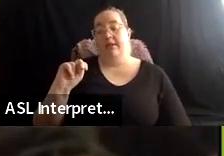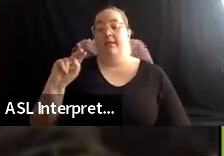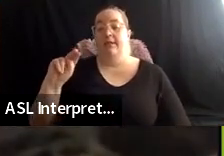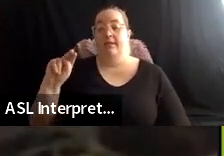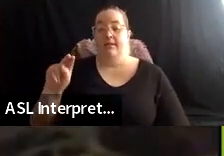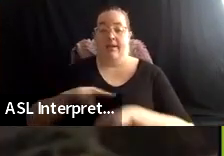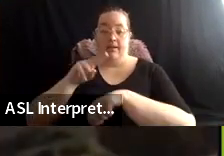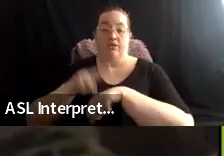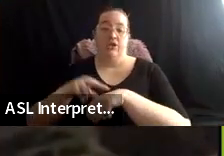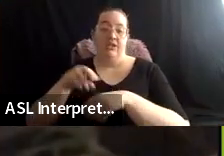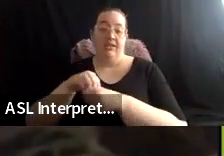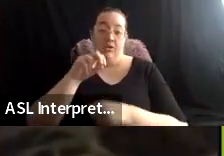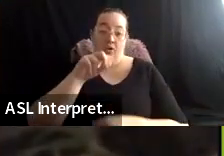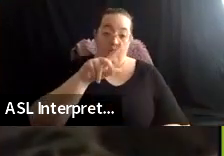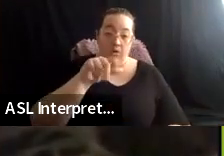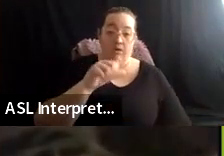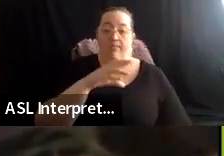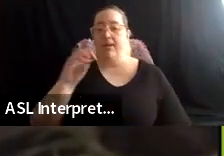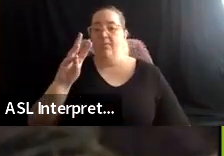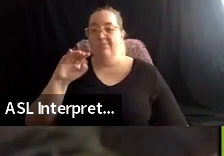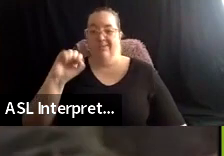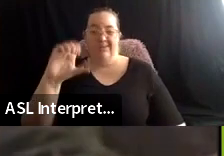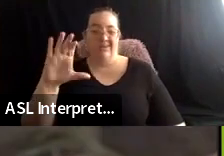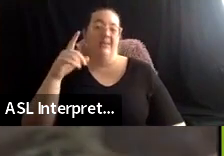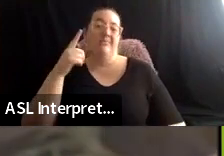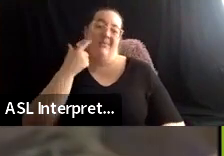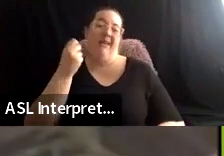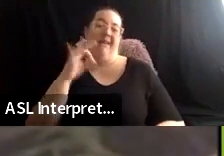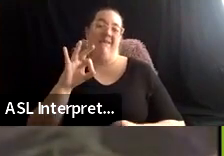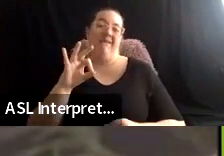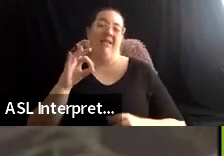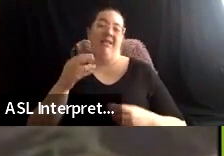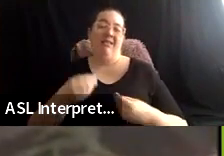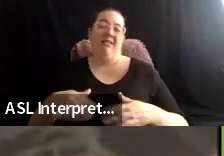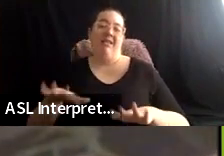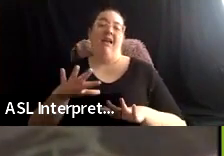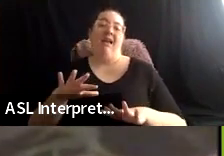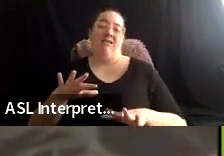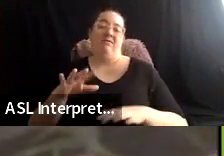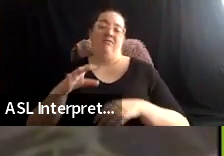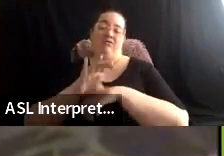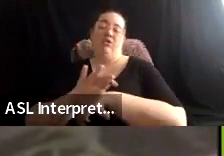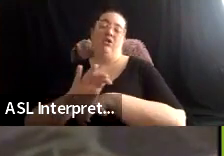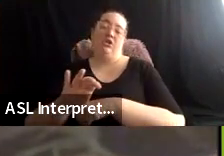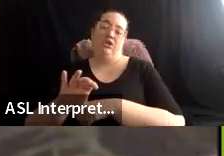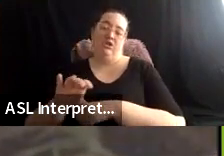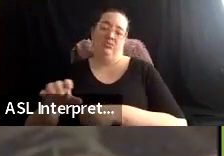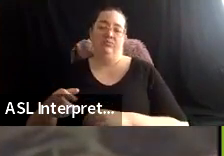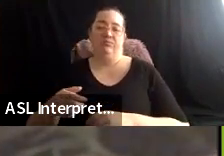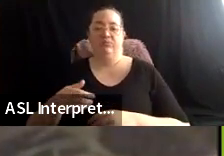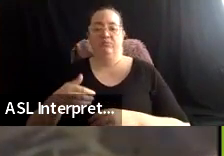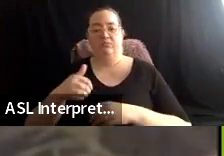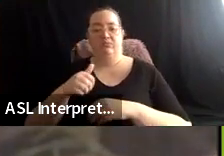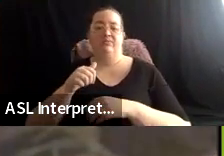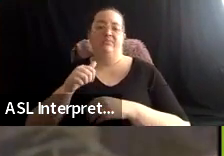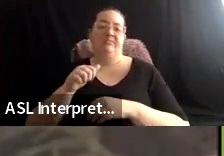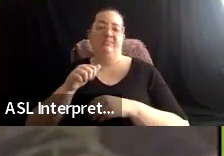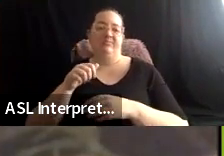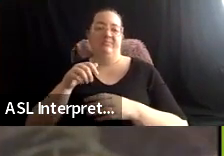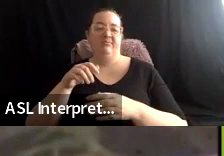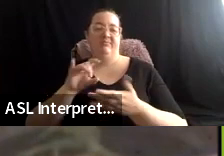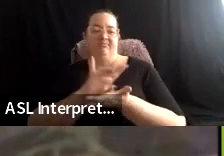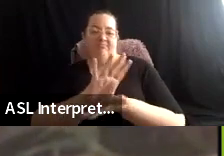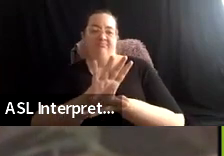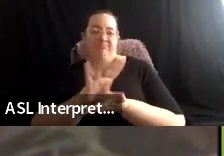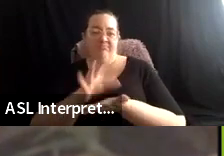and gathered folks from those nations who wanted to be involved in a creative conversation. We were very clear this is not about policy, this is not like a, this is